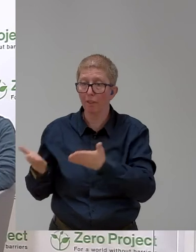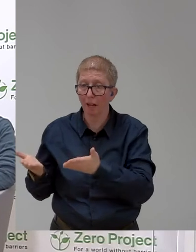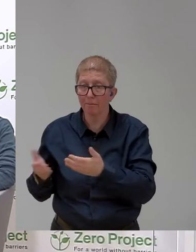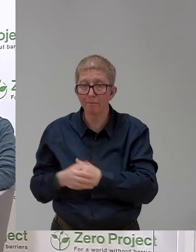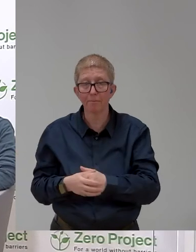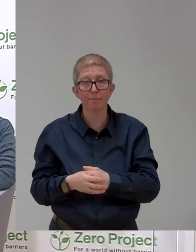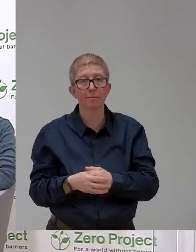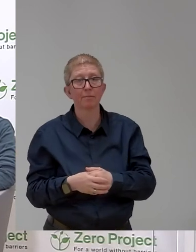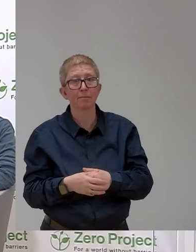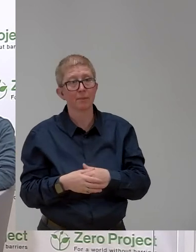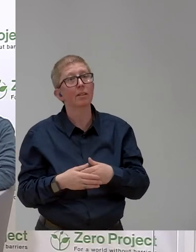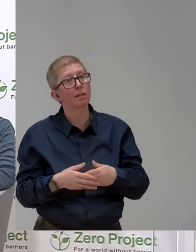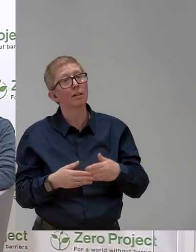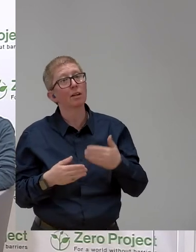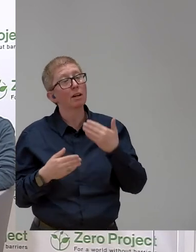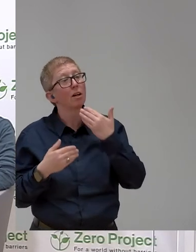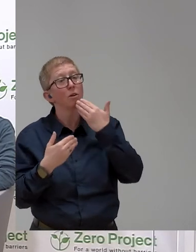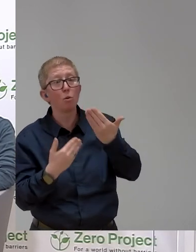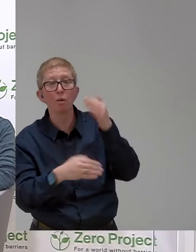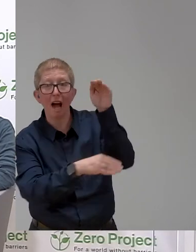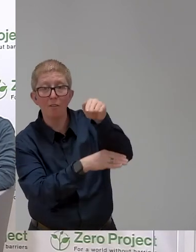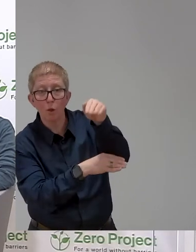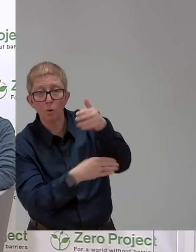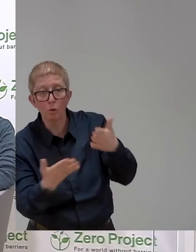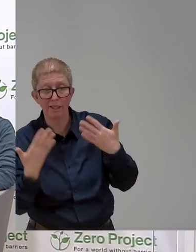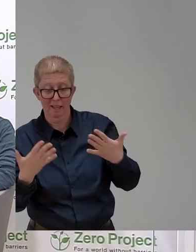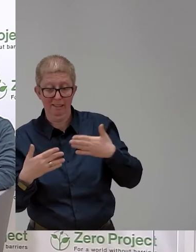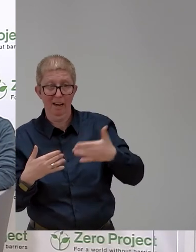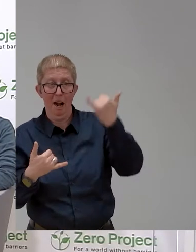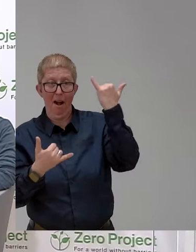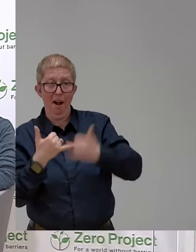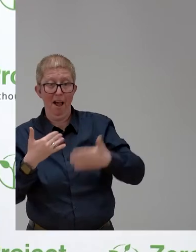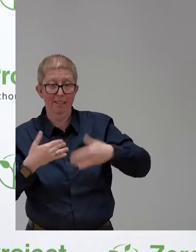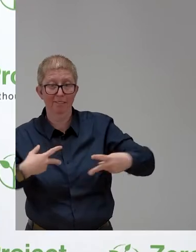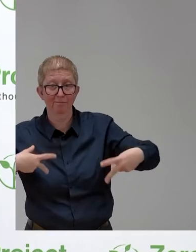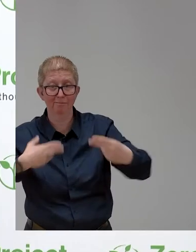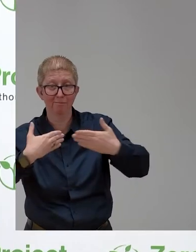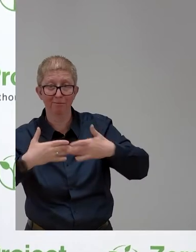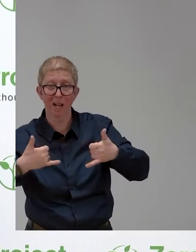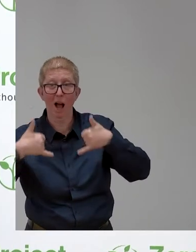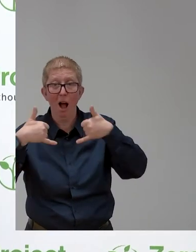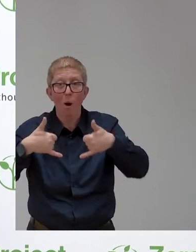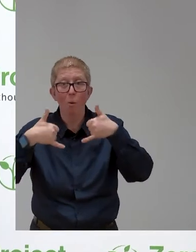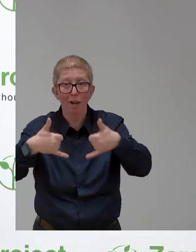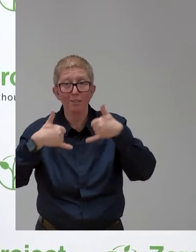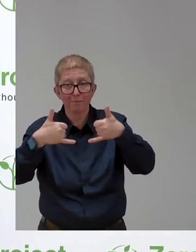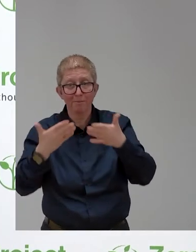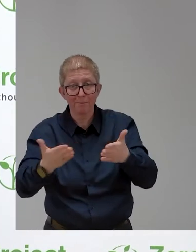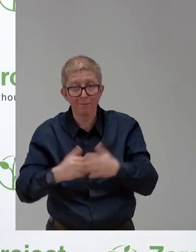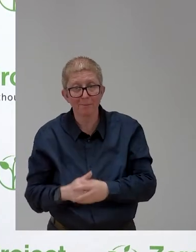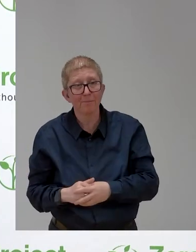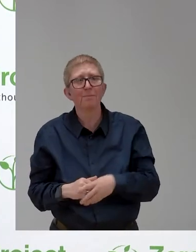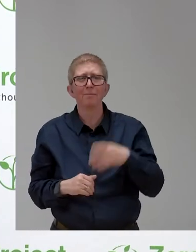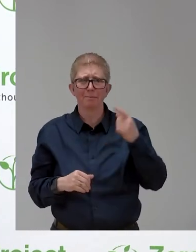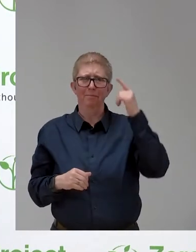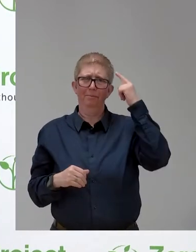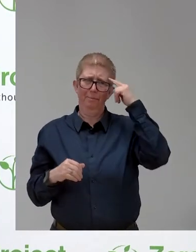Good afternoon and welcome to the last edition of this year's FOD Hours. As you know, we have 82 innovative